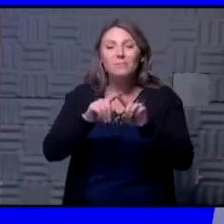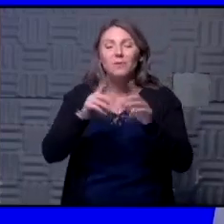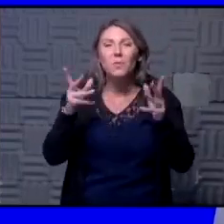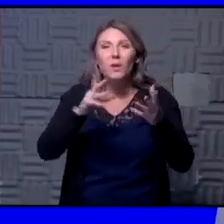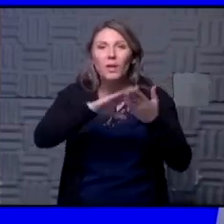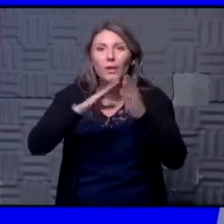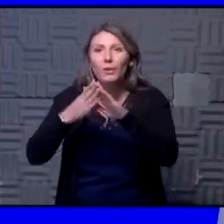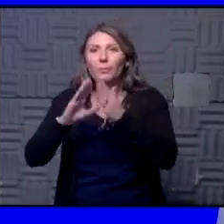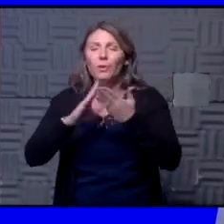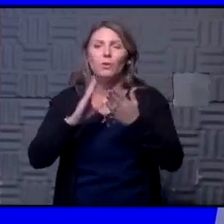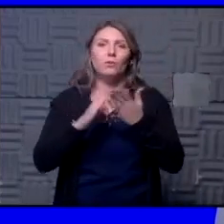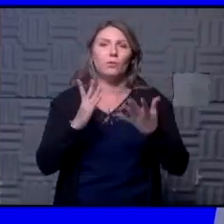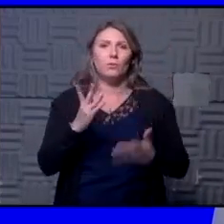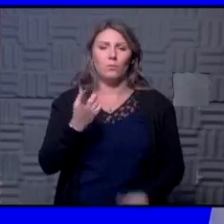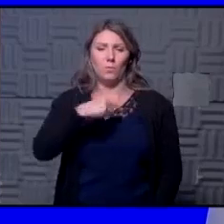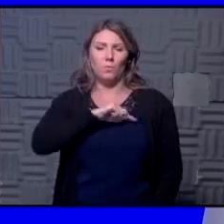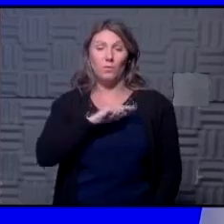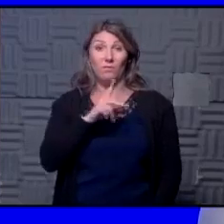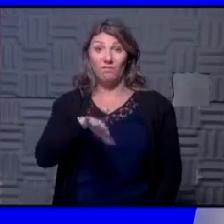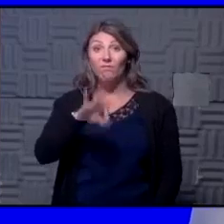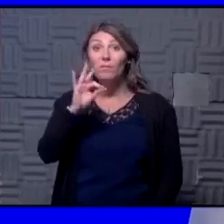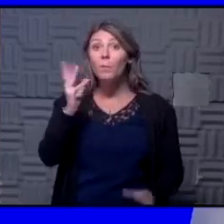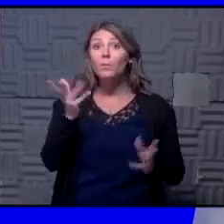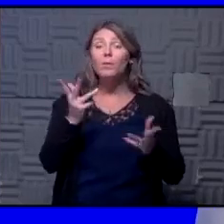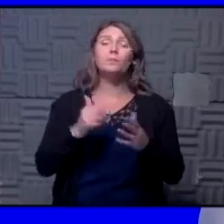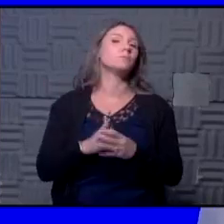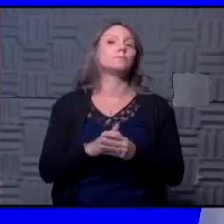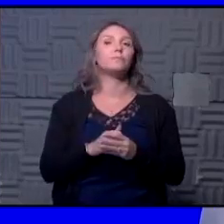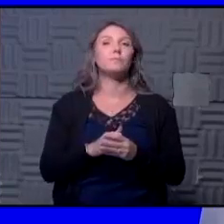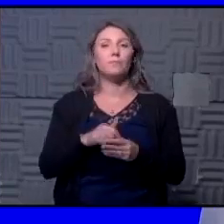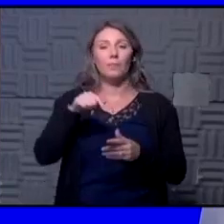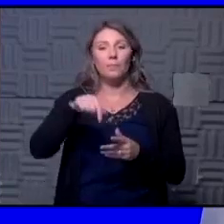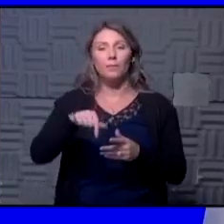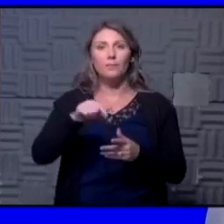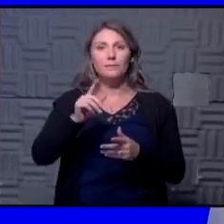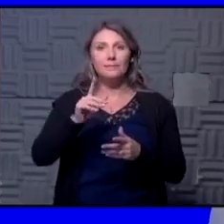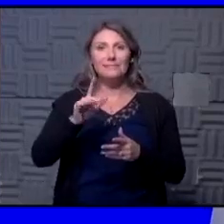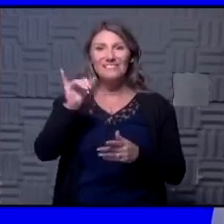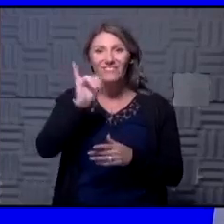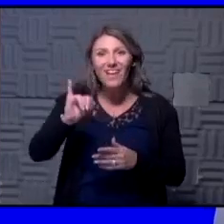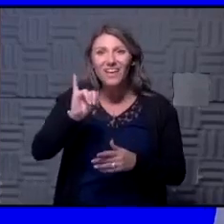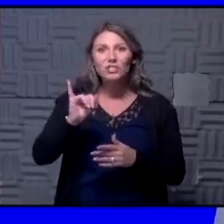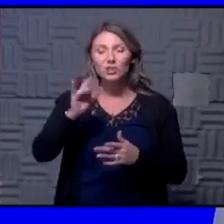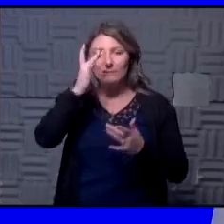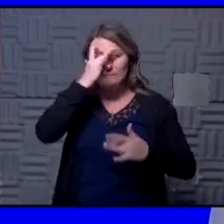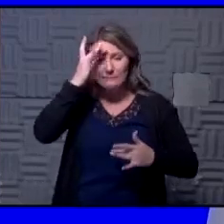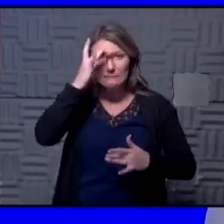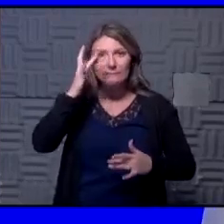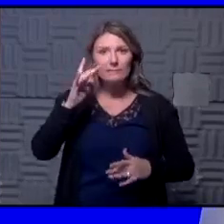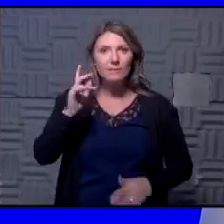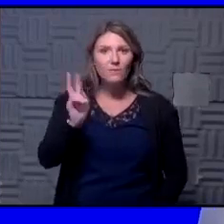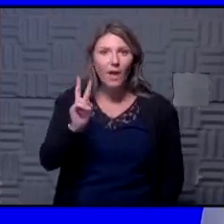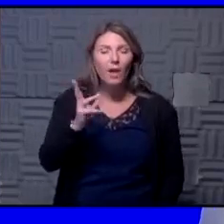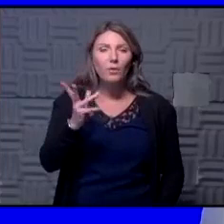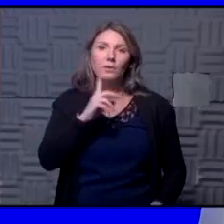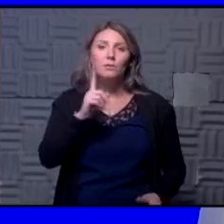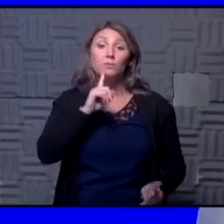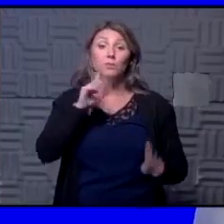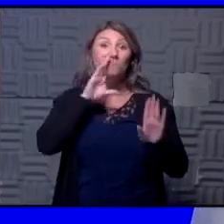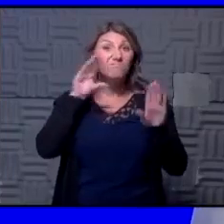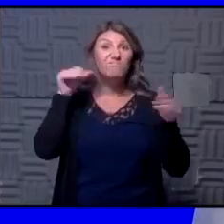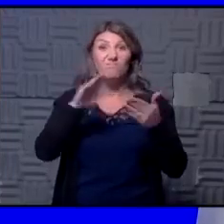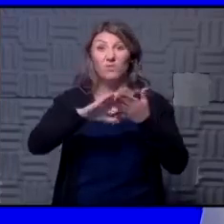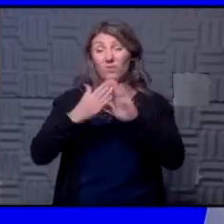community you and what we have really found is that this virus this infection this disease really centers on